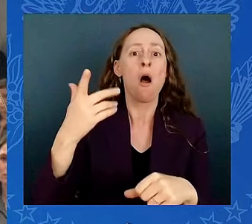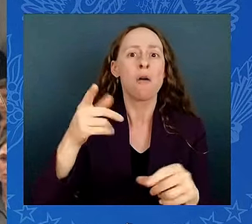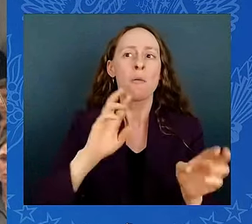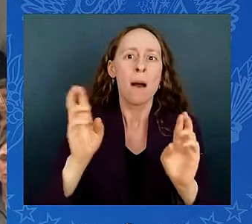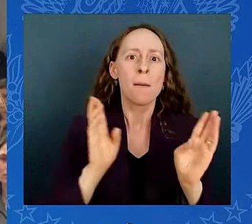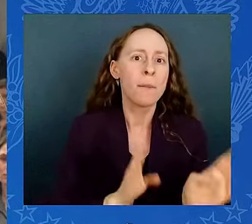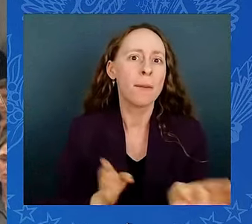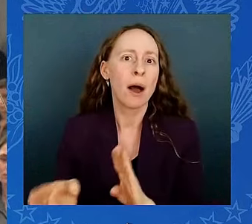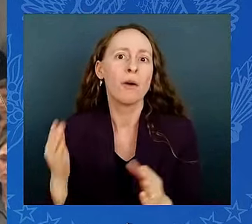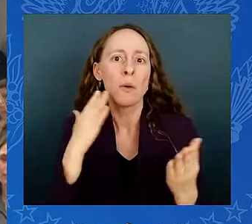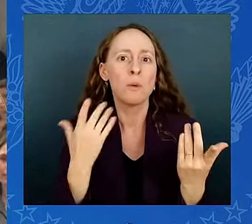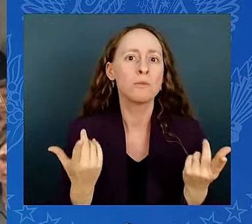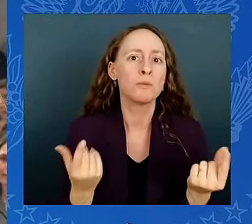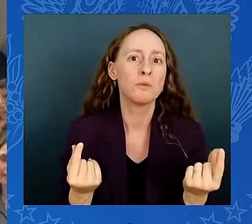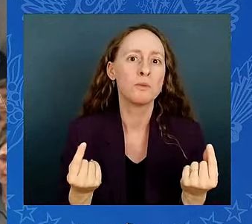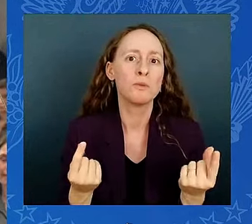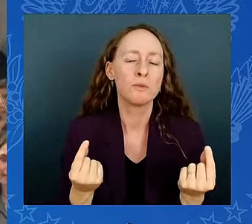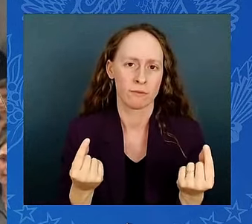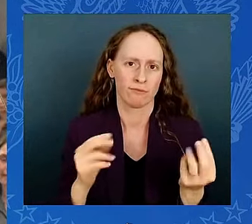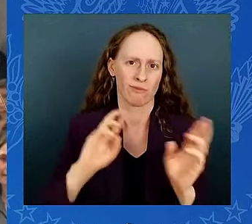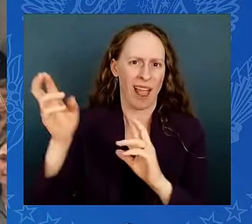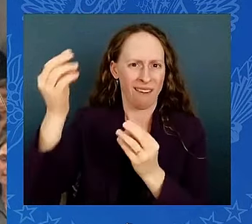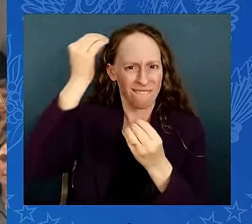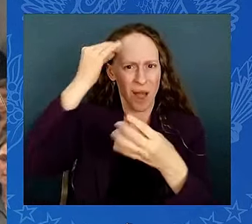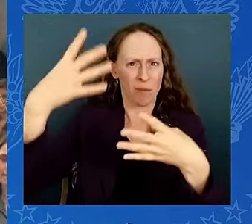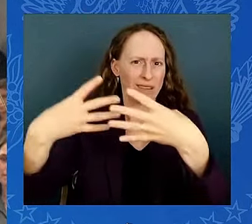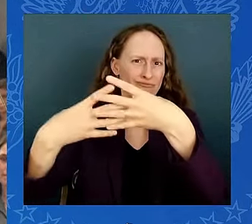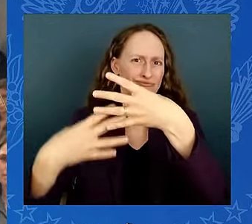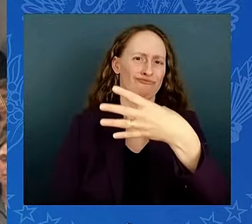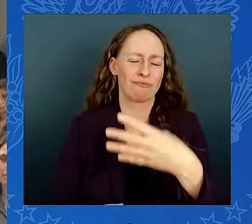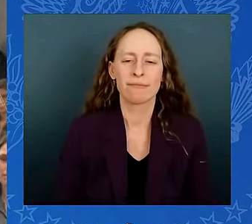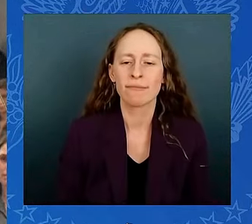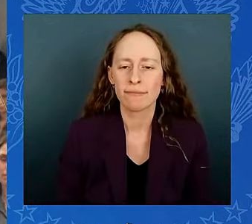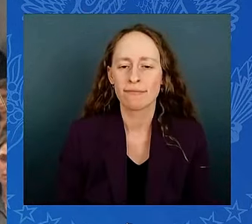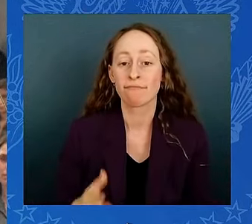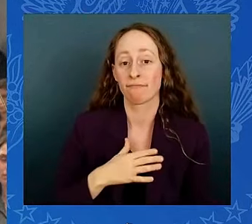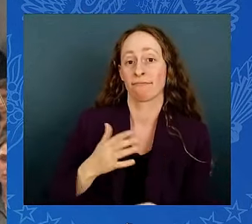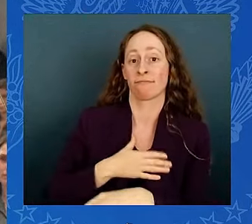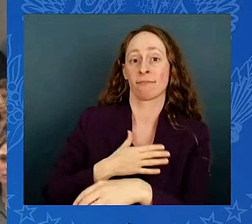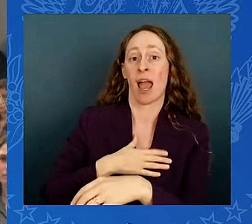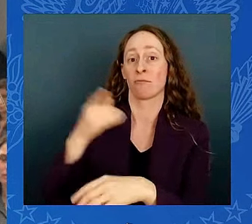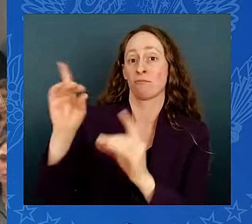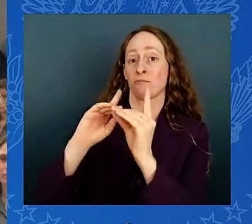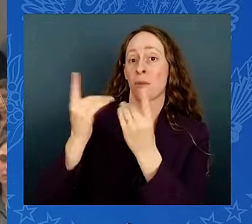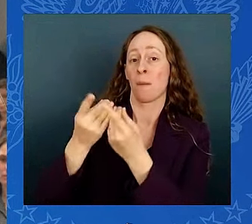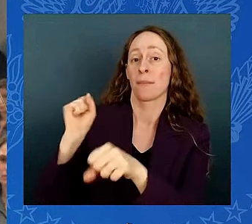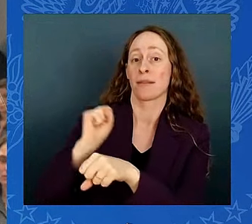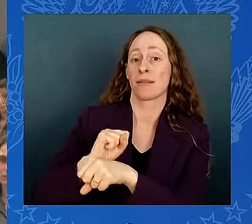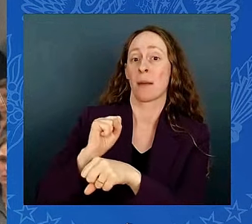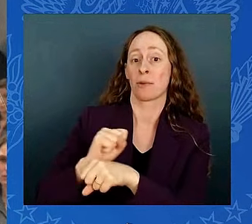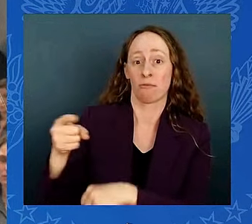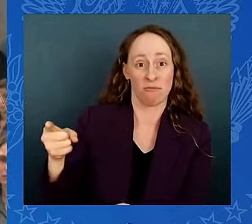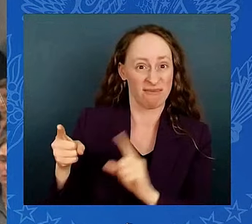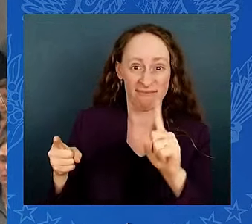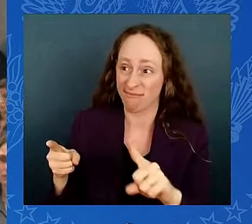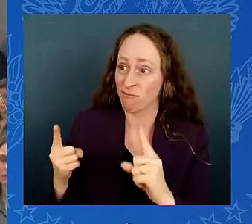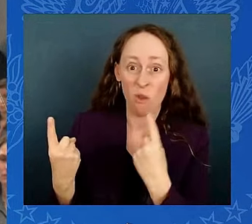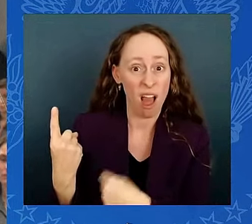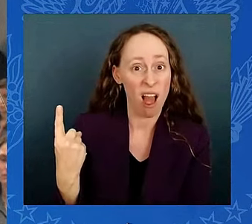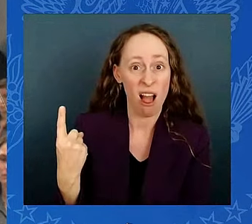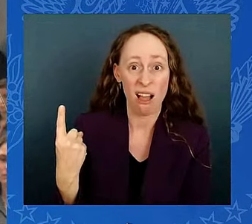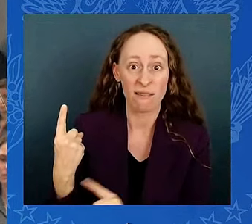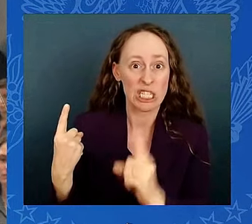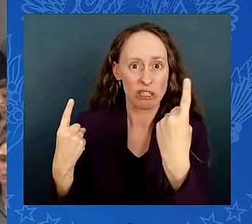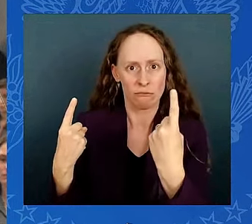Department of Labor also created the first-ever national program to protect workers from heat stress. We've invested billions to